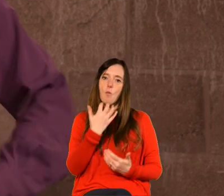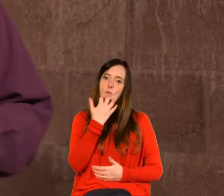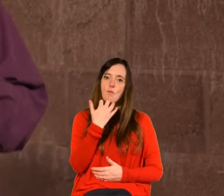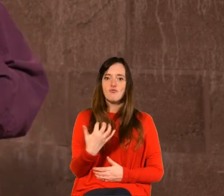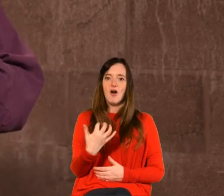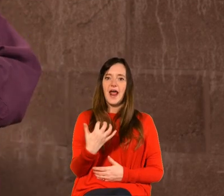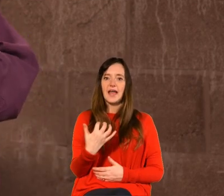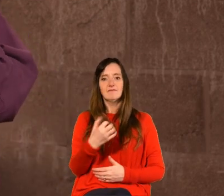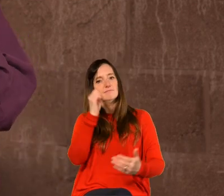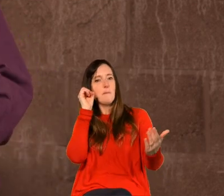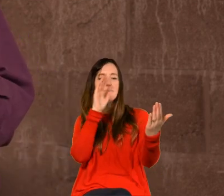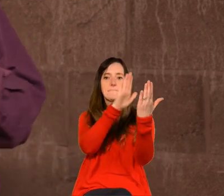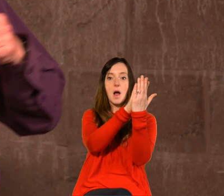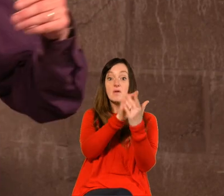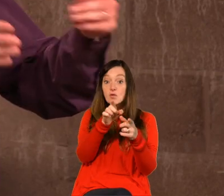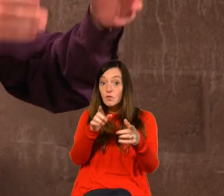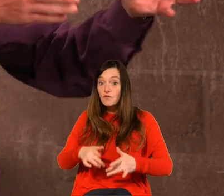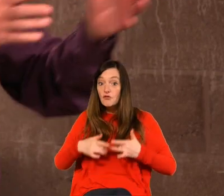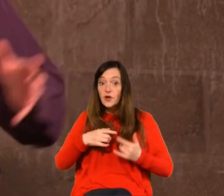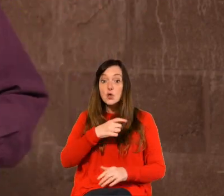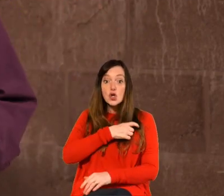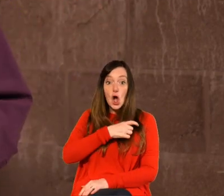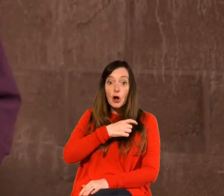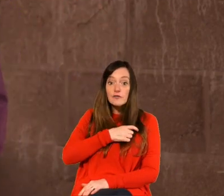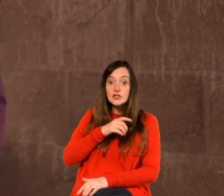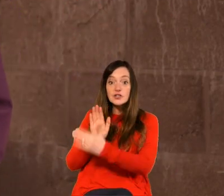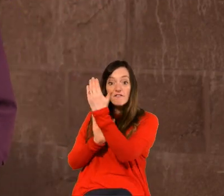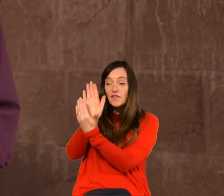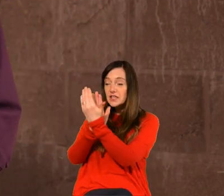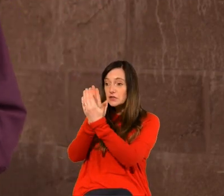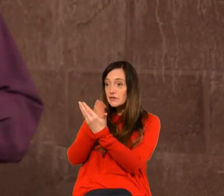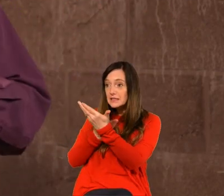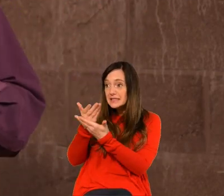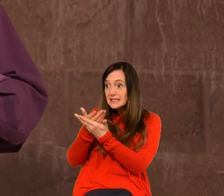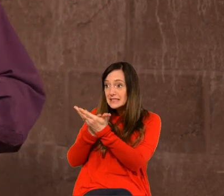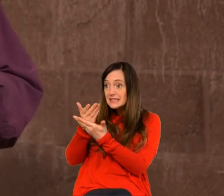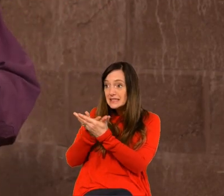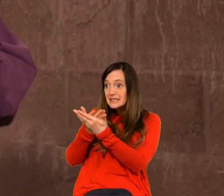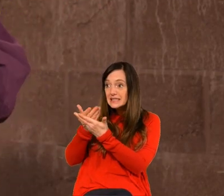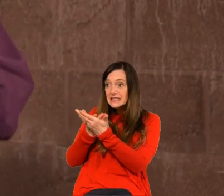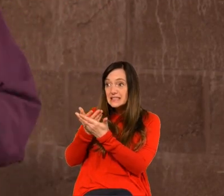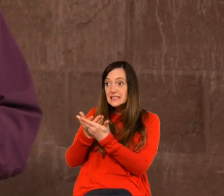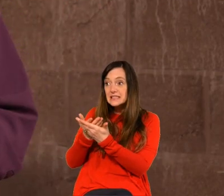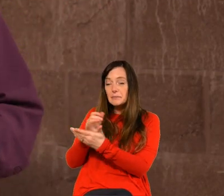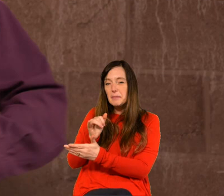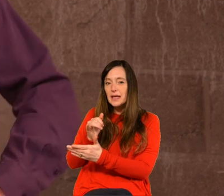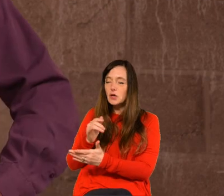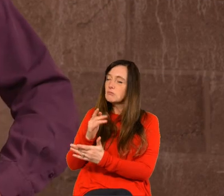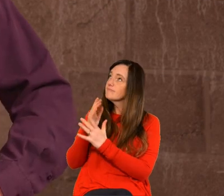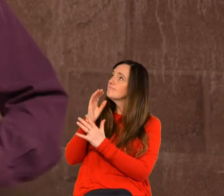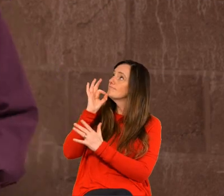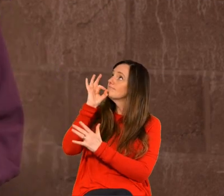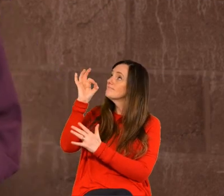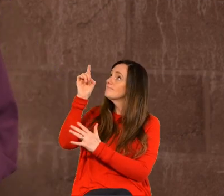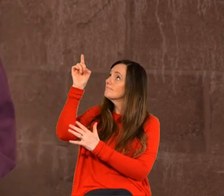sort of one-to-one so if the kind of person who's nervous talking to friends or neighbors or colleagues about jesus maybe you can find the courage prayerfully to to